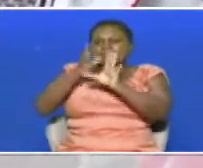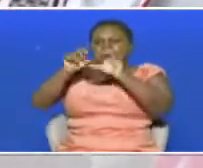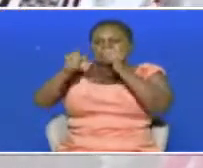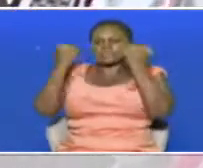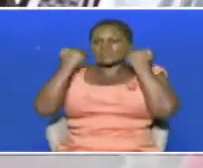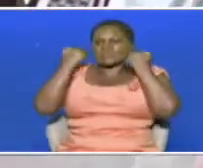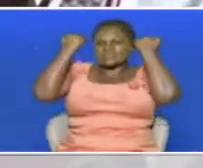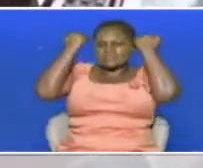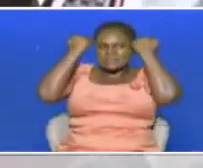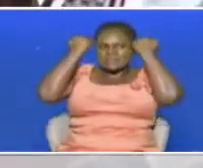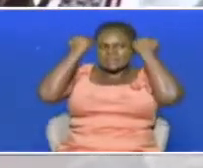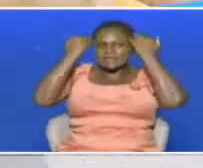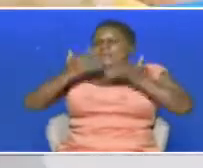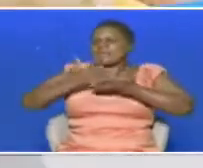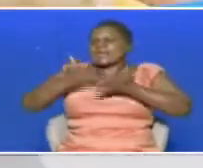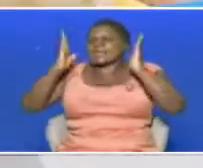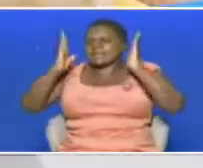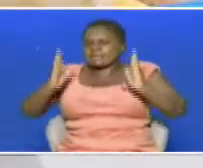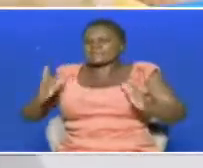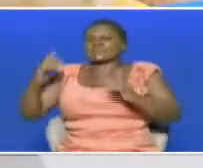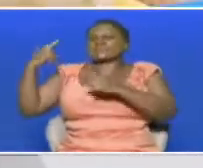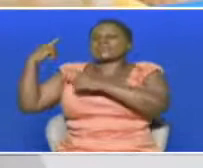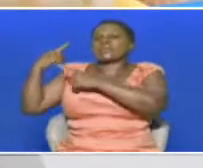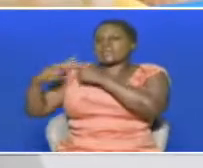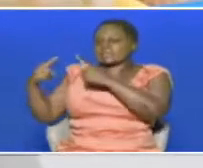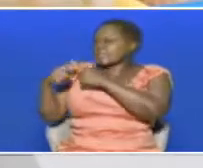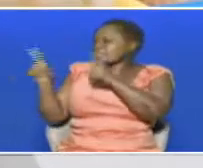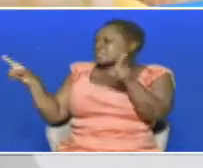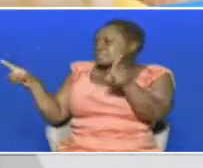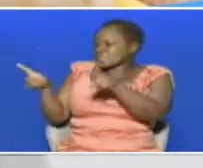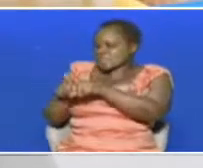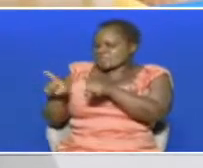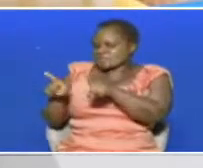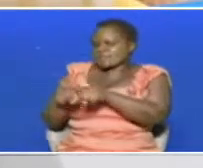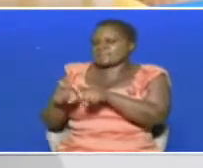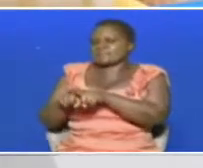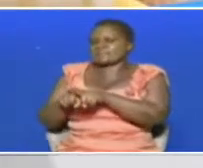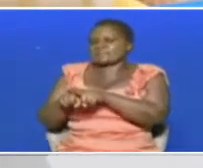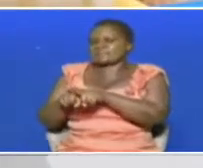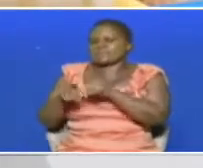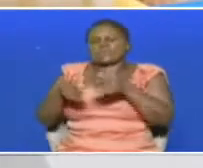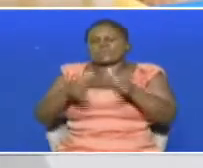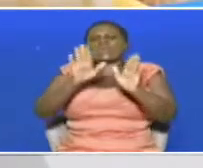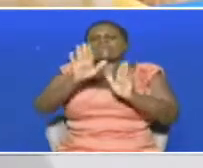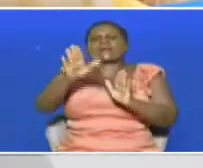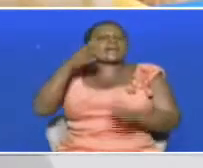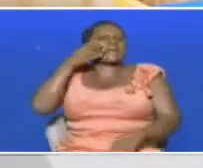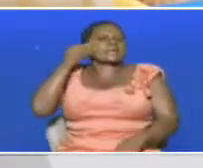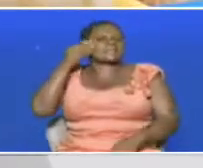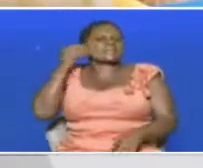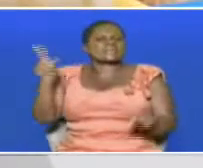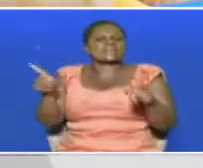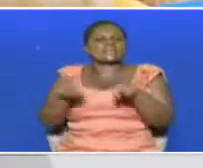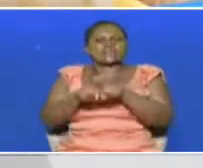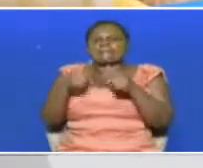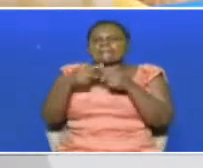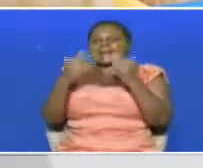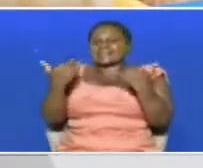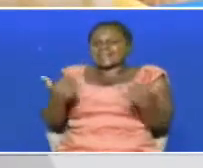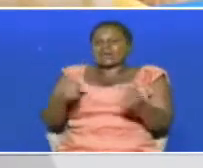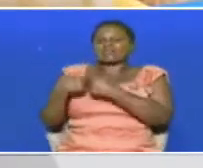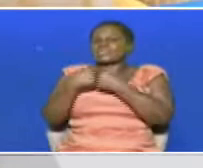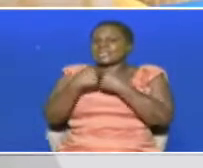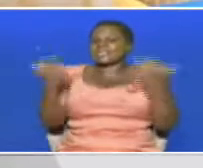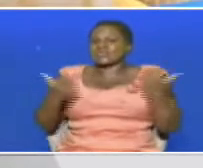stressors that any other person experiences in the sports arena, they also experience the same. But now the